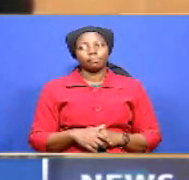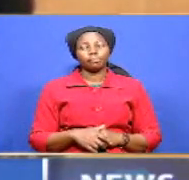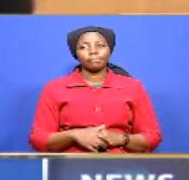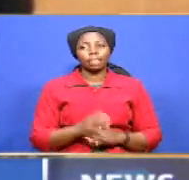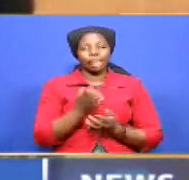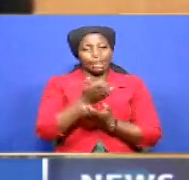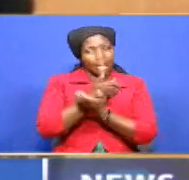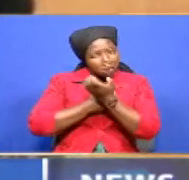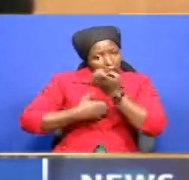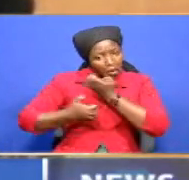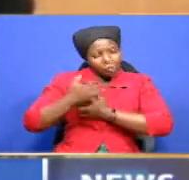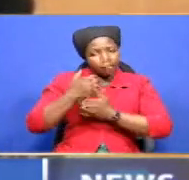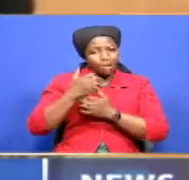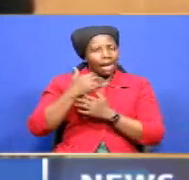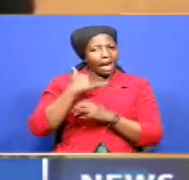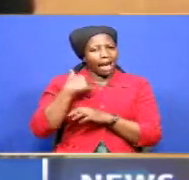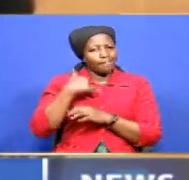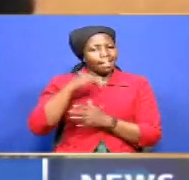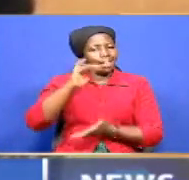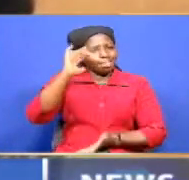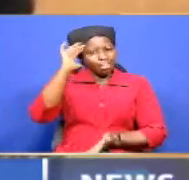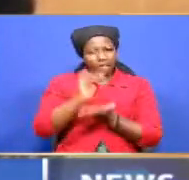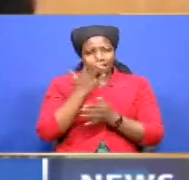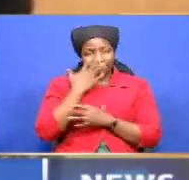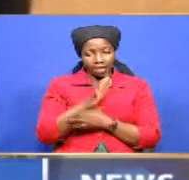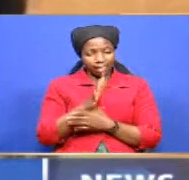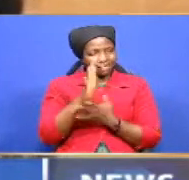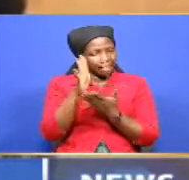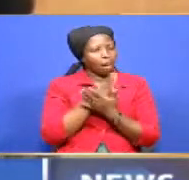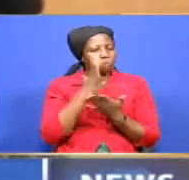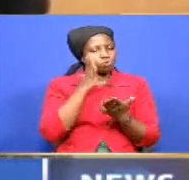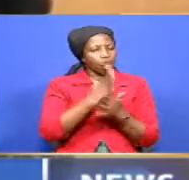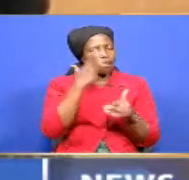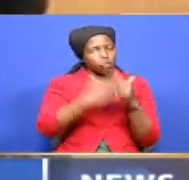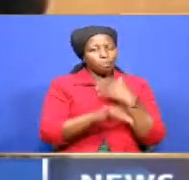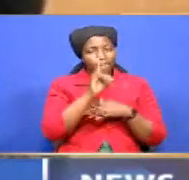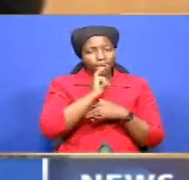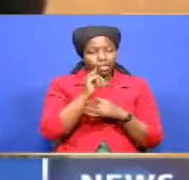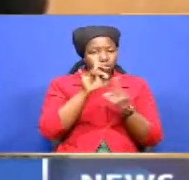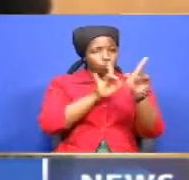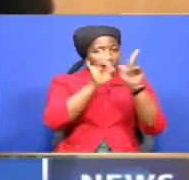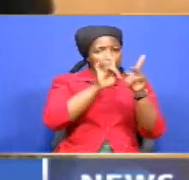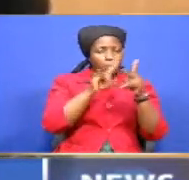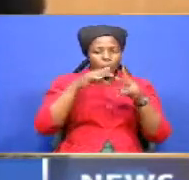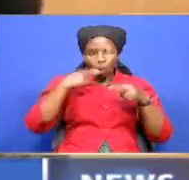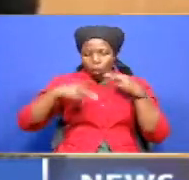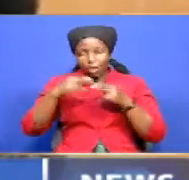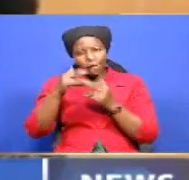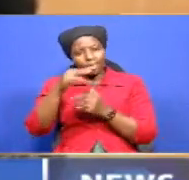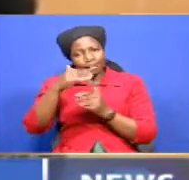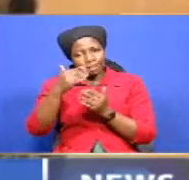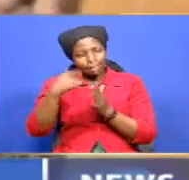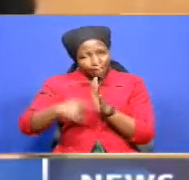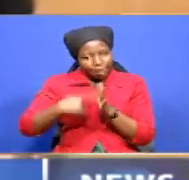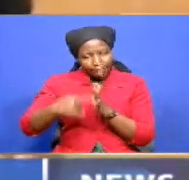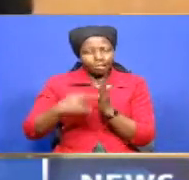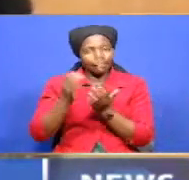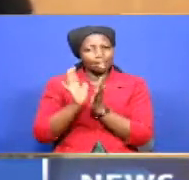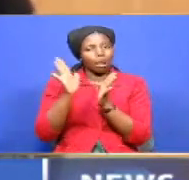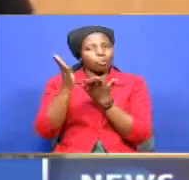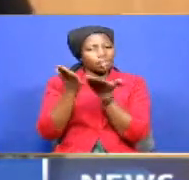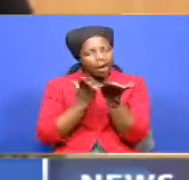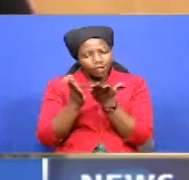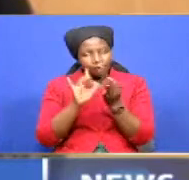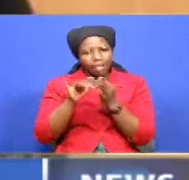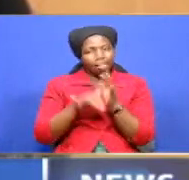seriously slowed down some actually grounded to hold if you look at tourism the hotel industry the general service industry air transport